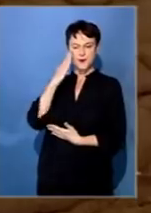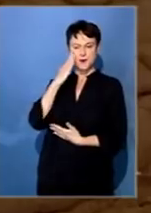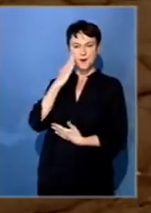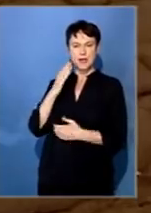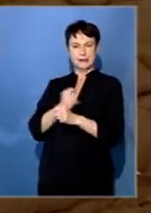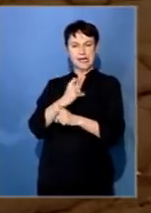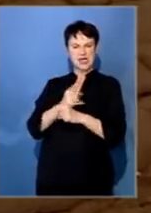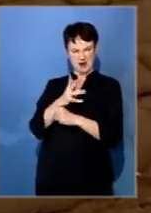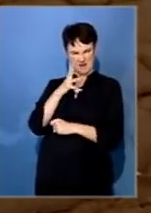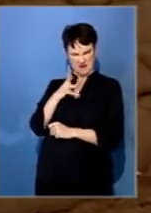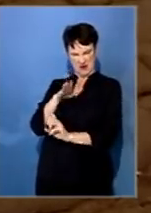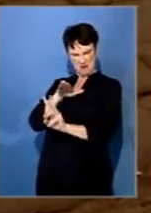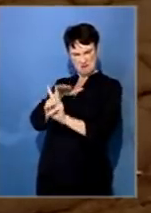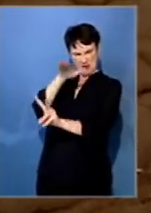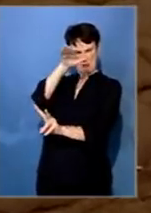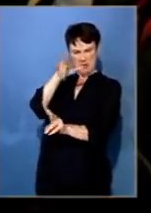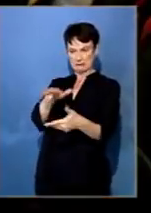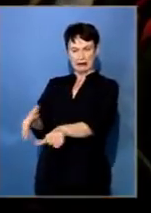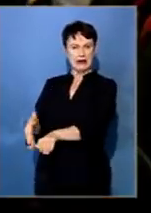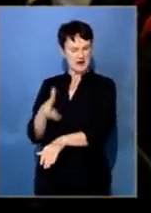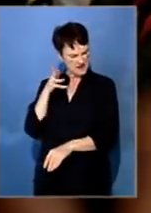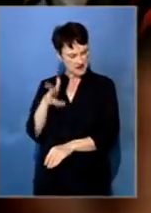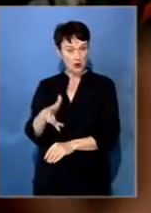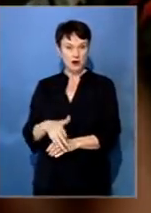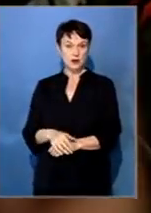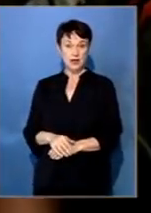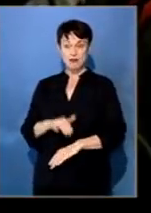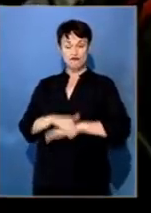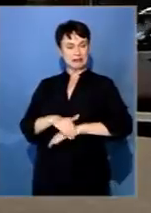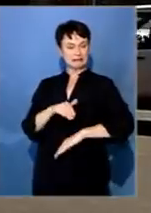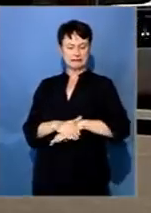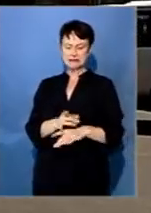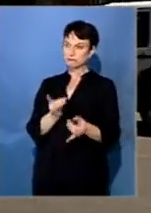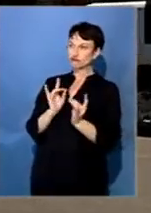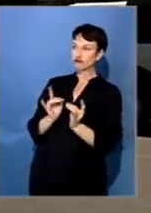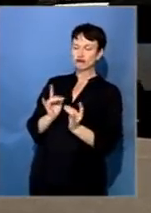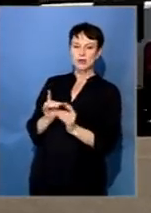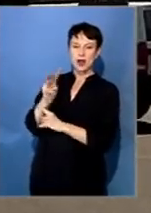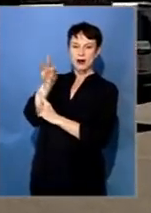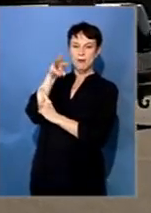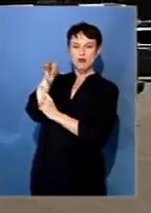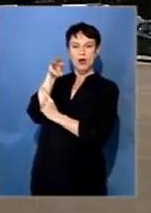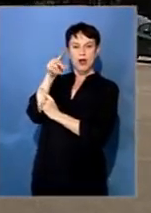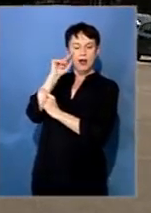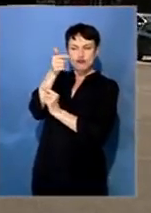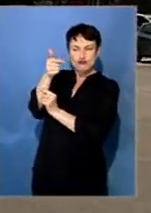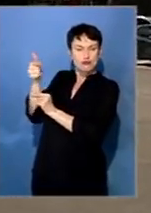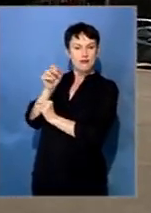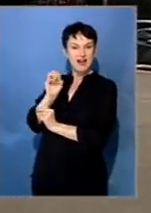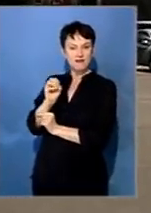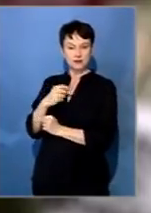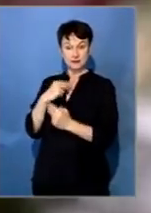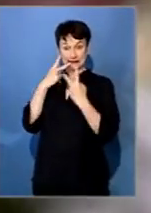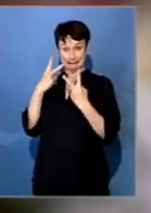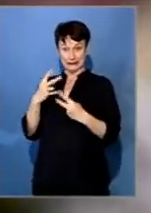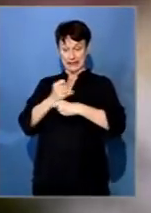yes. A friend viewed UJ's CCTV footage. We see that there's a taxi with